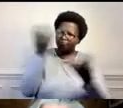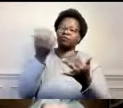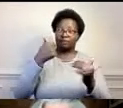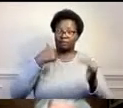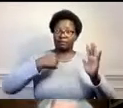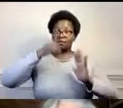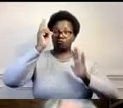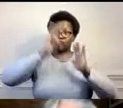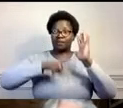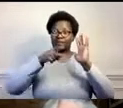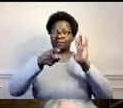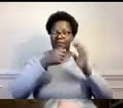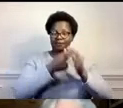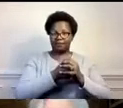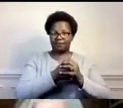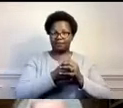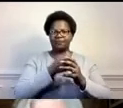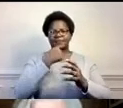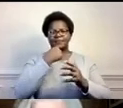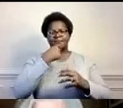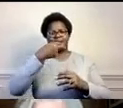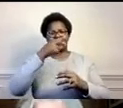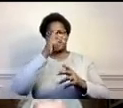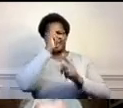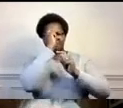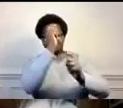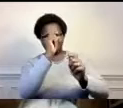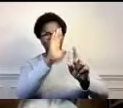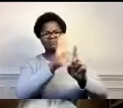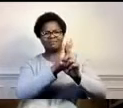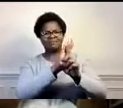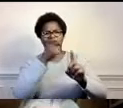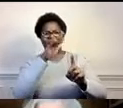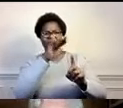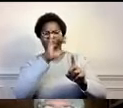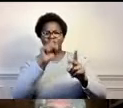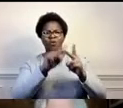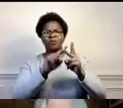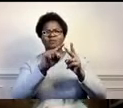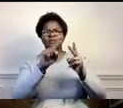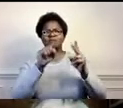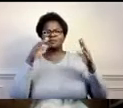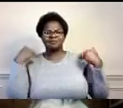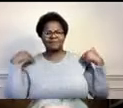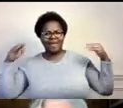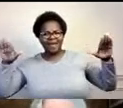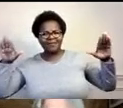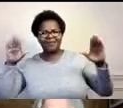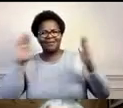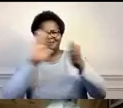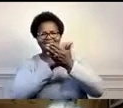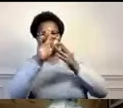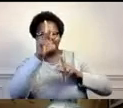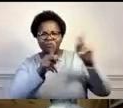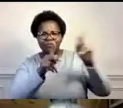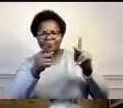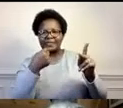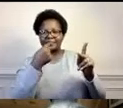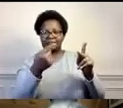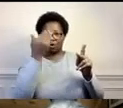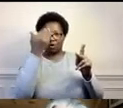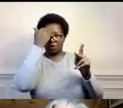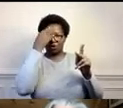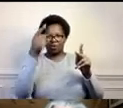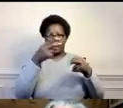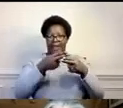heroes saints and angels listen to this folks the canonization and for those of you that aren't familiar